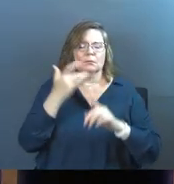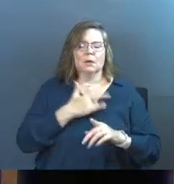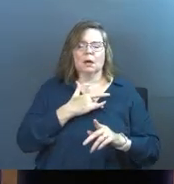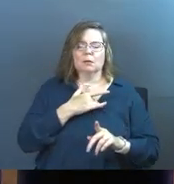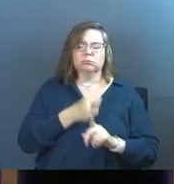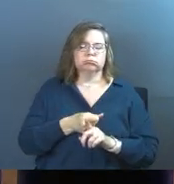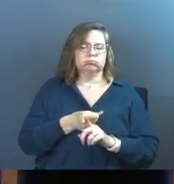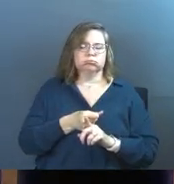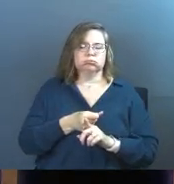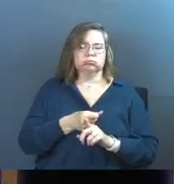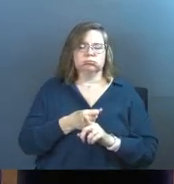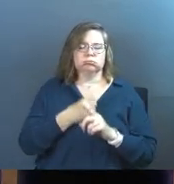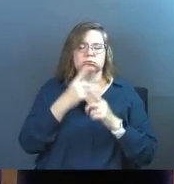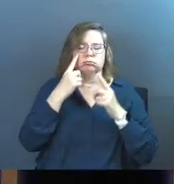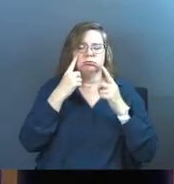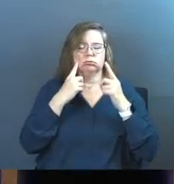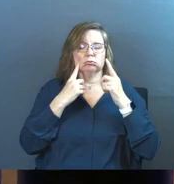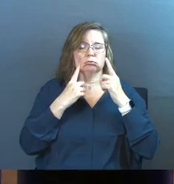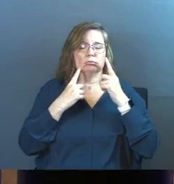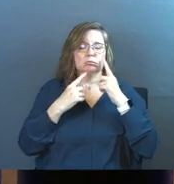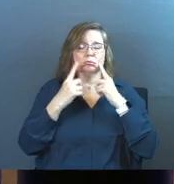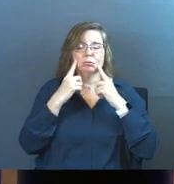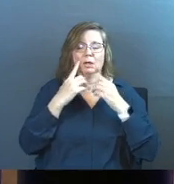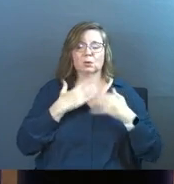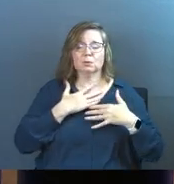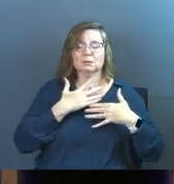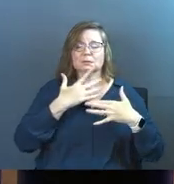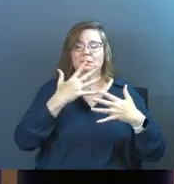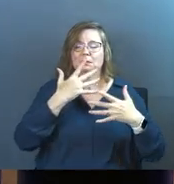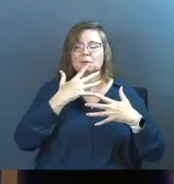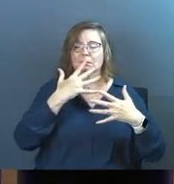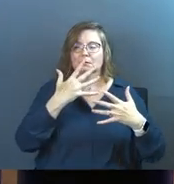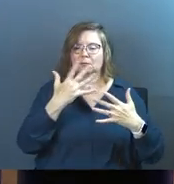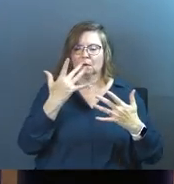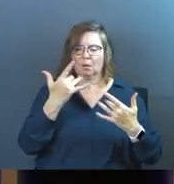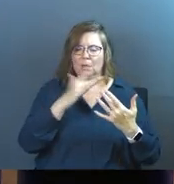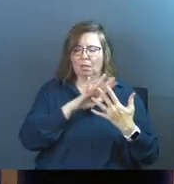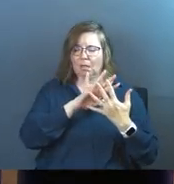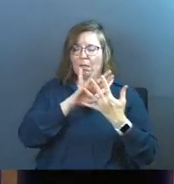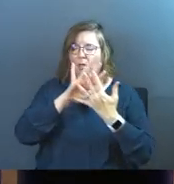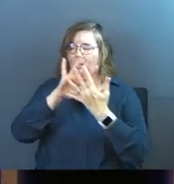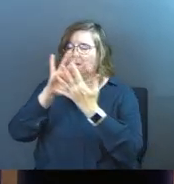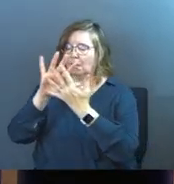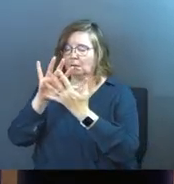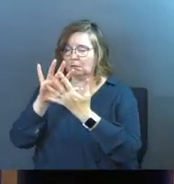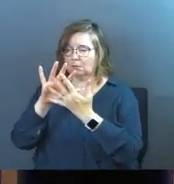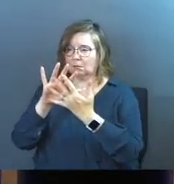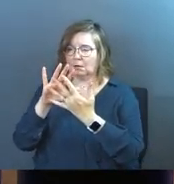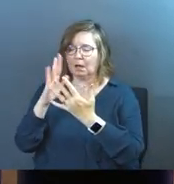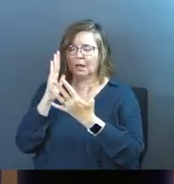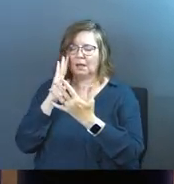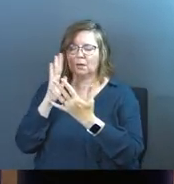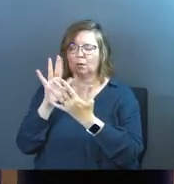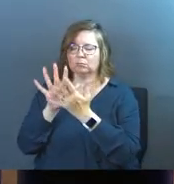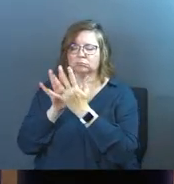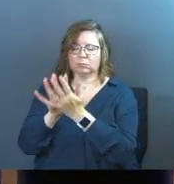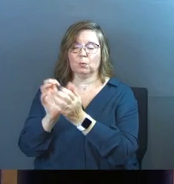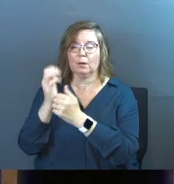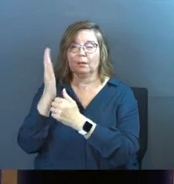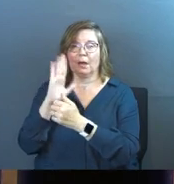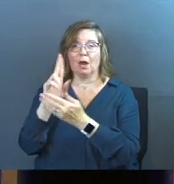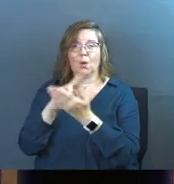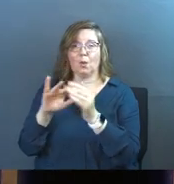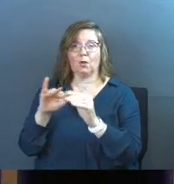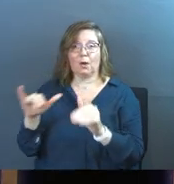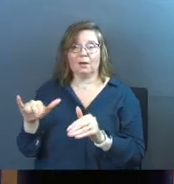fall and you couldn't stop them. And all you were doing was singing a song. And you're like, I look back at that moment and I know I stood on holy ground. Okay?